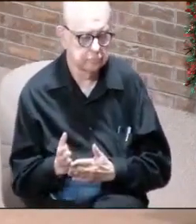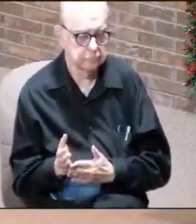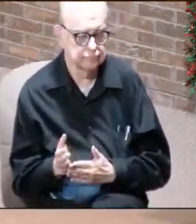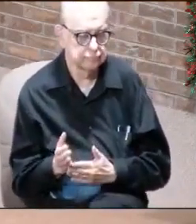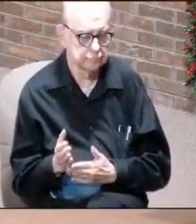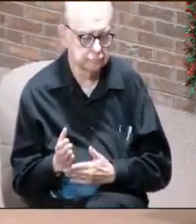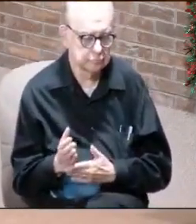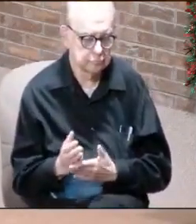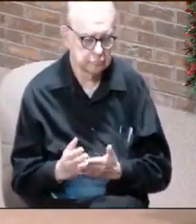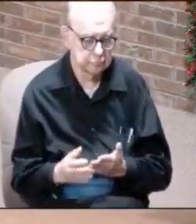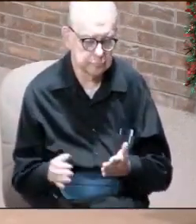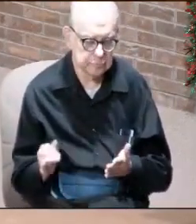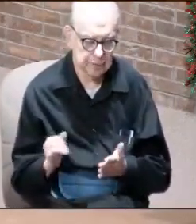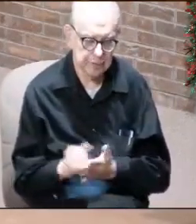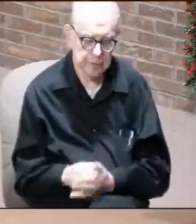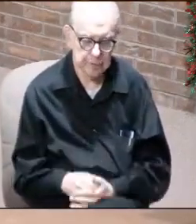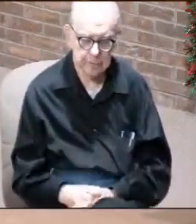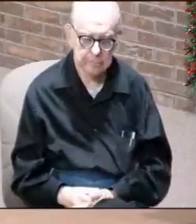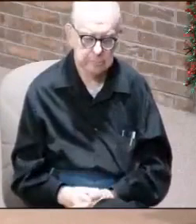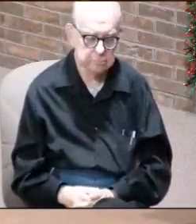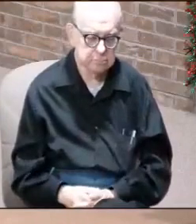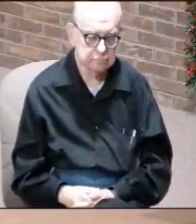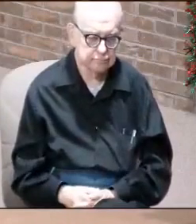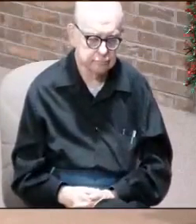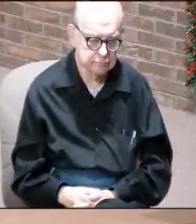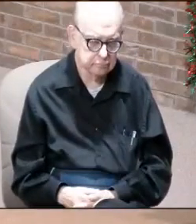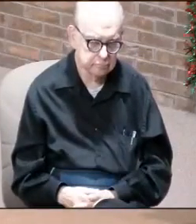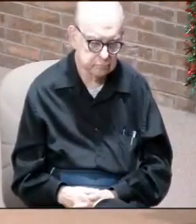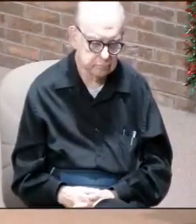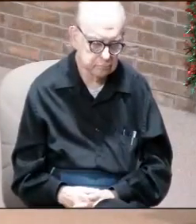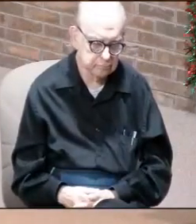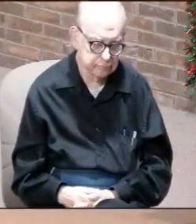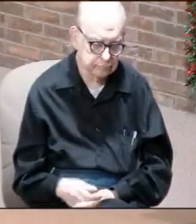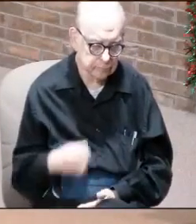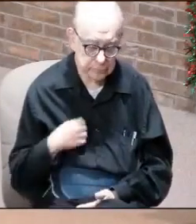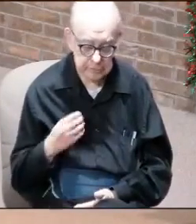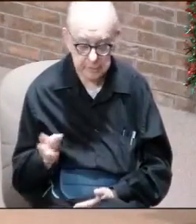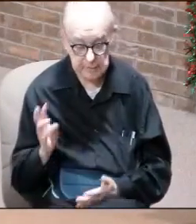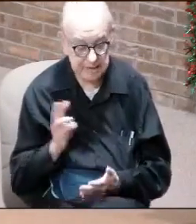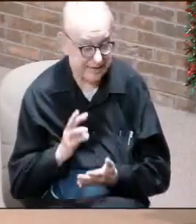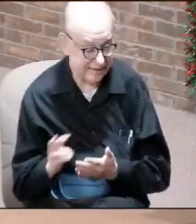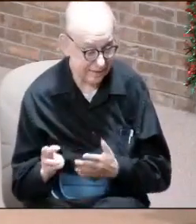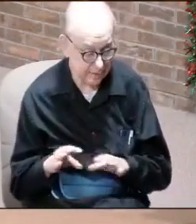part of a point. So we may be here for about six weeks doing this.